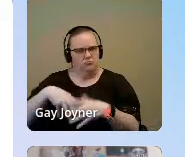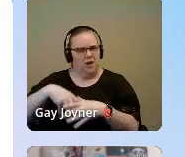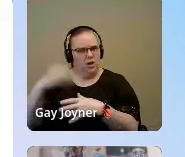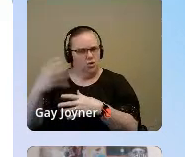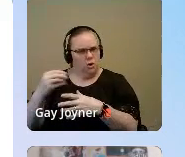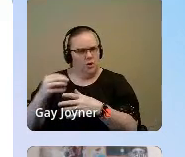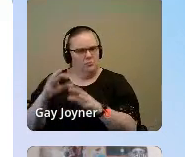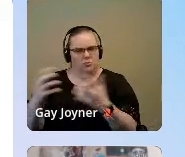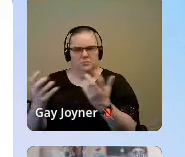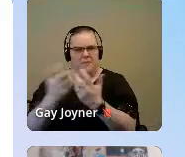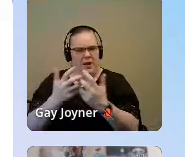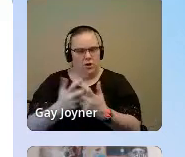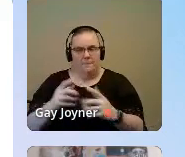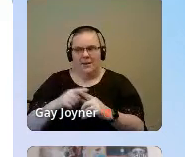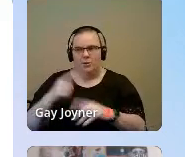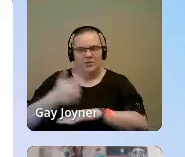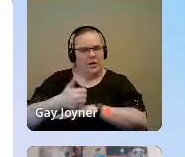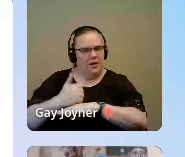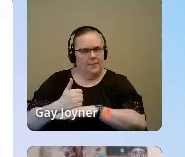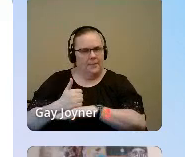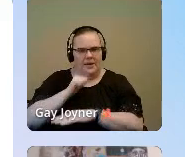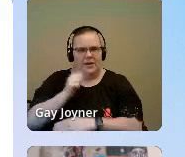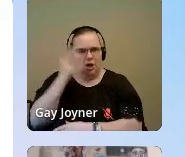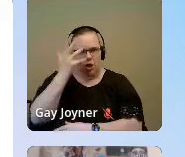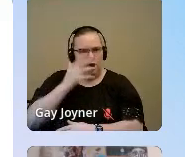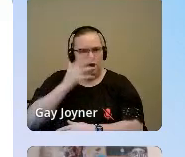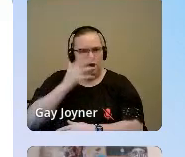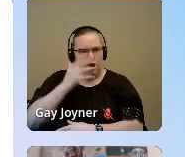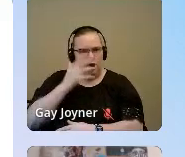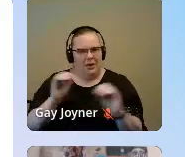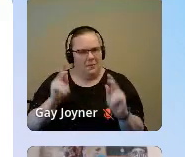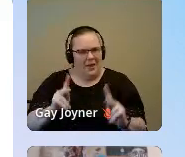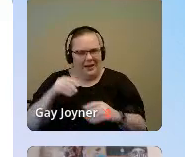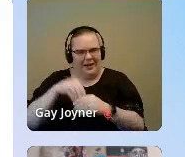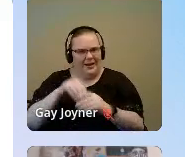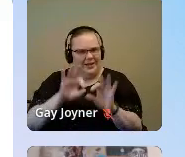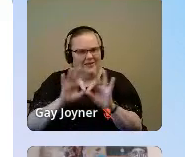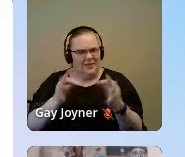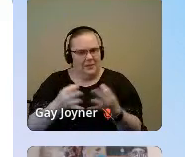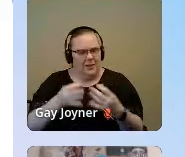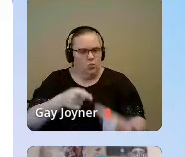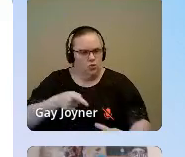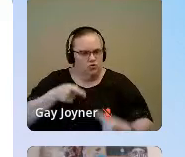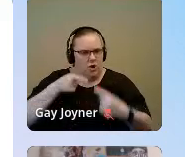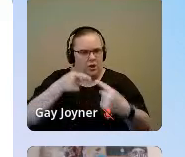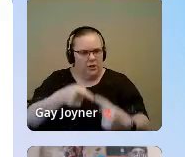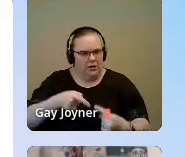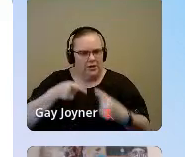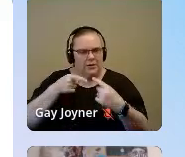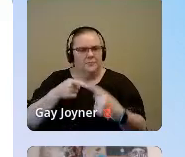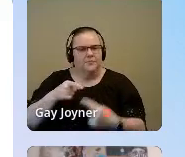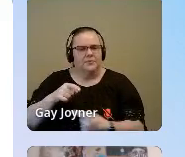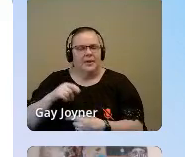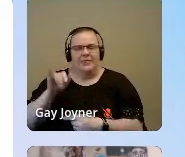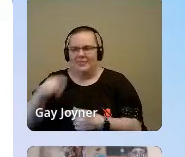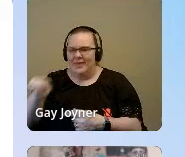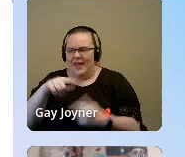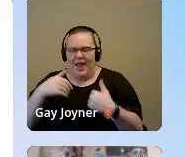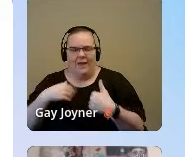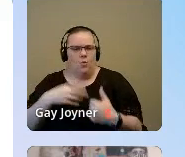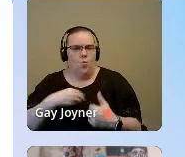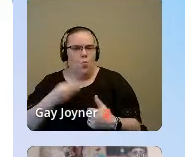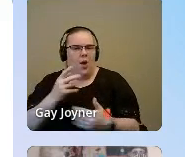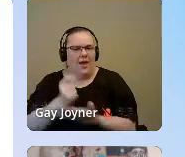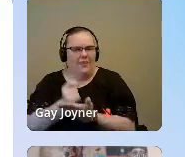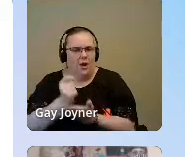he was still adopted and didn't look like anyone in his family was really struggling. ID shared that they had white therapists cancel appointments